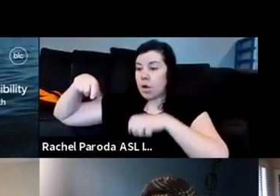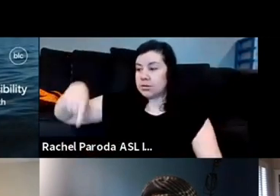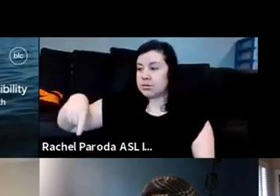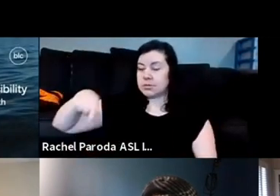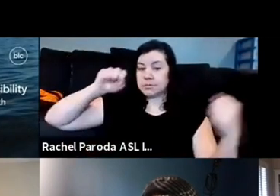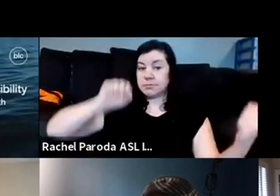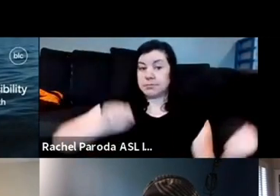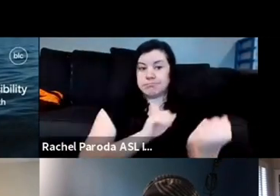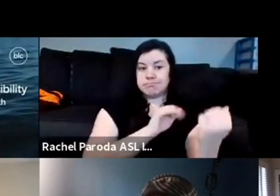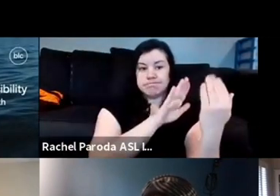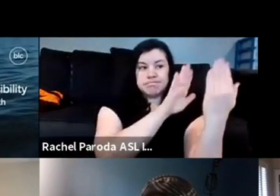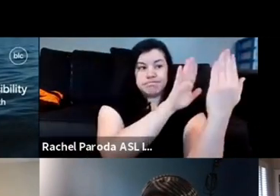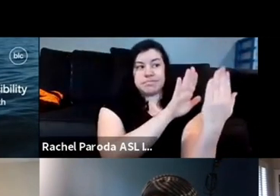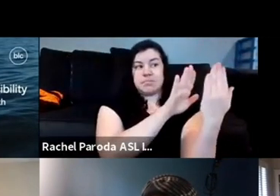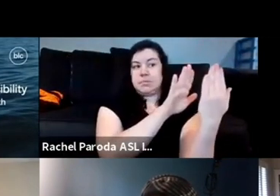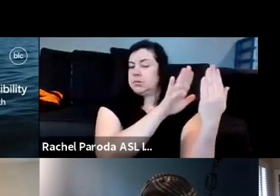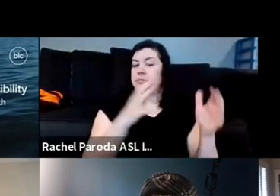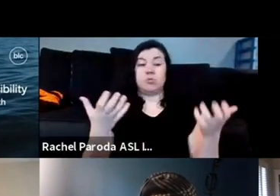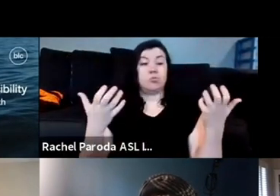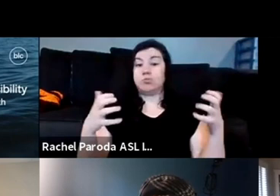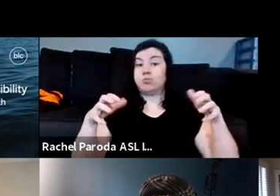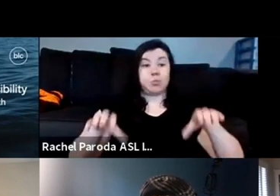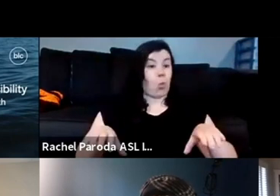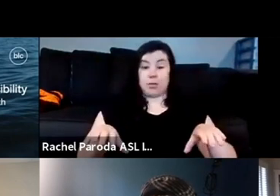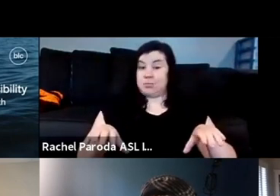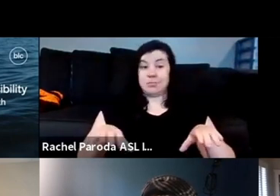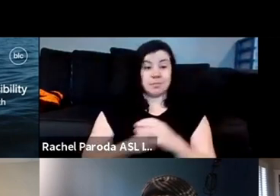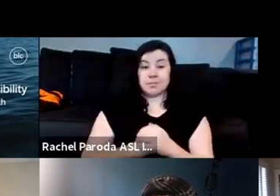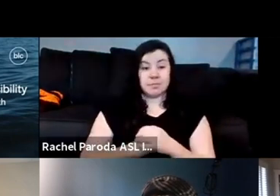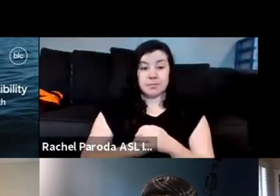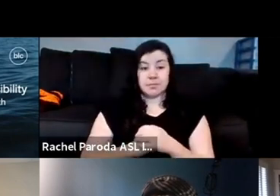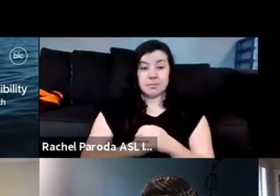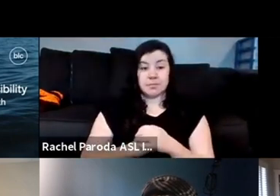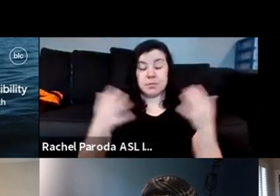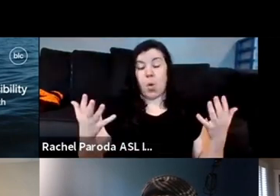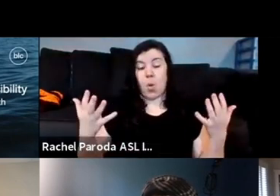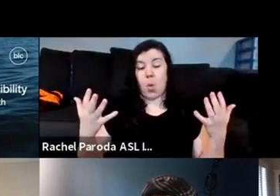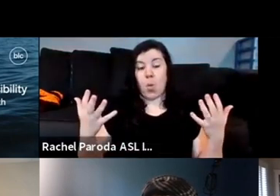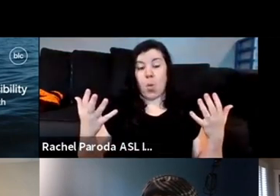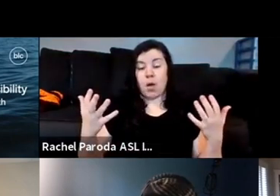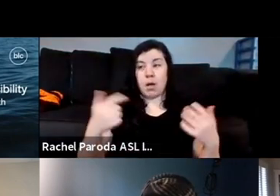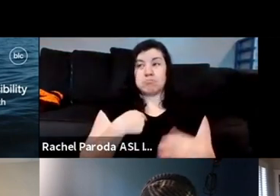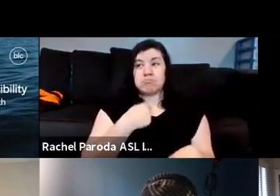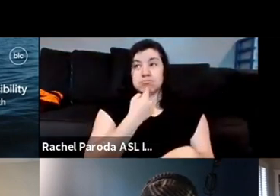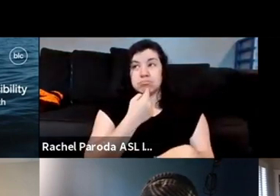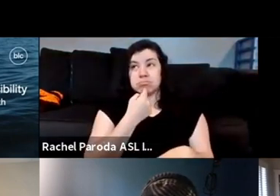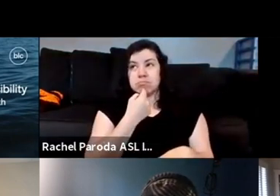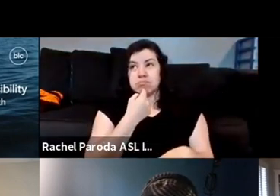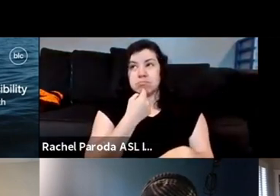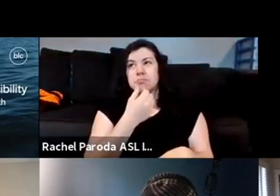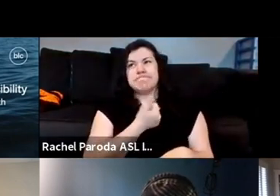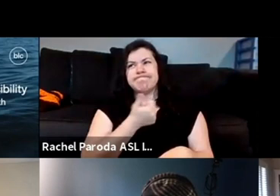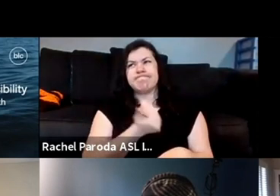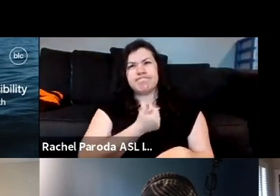the reality of it you know so i don't you know like i said i've been doing a lot of